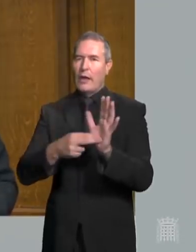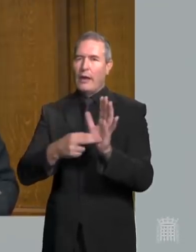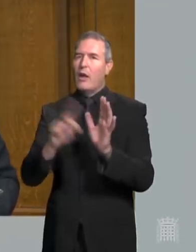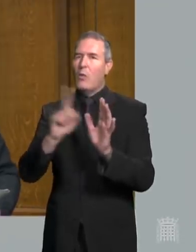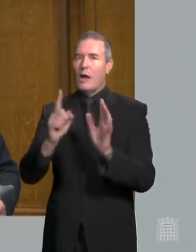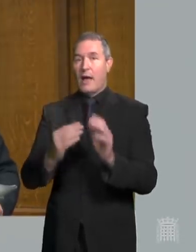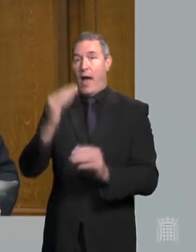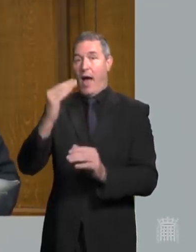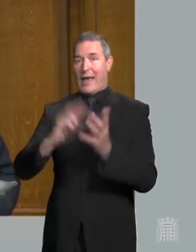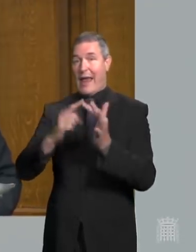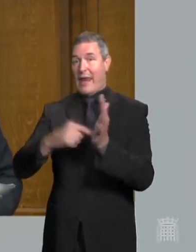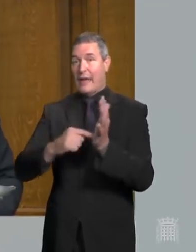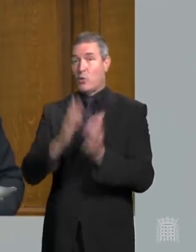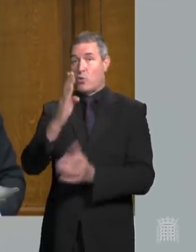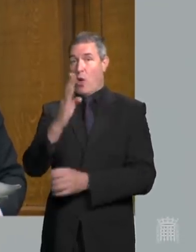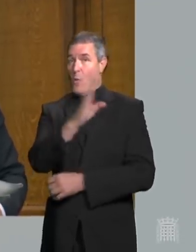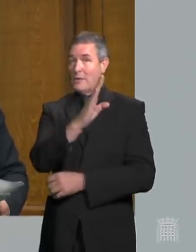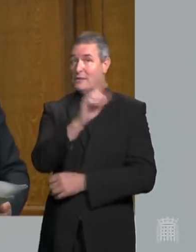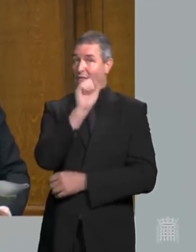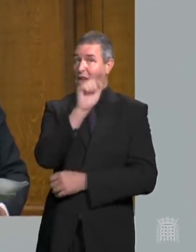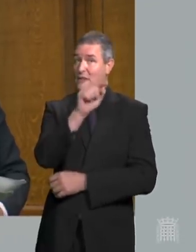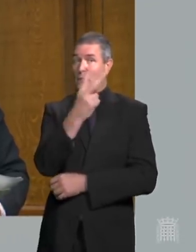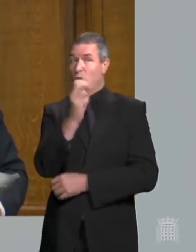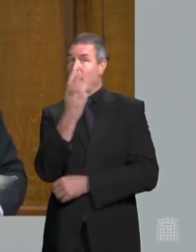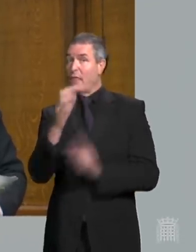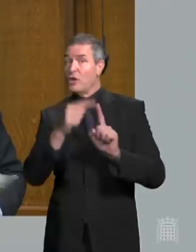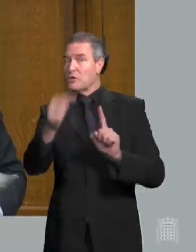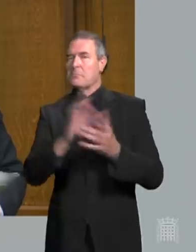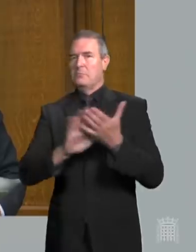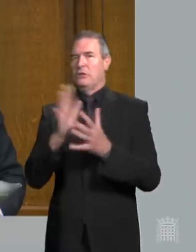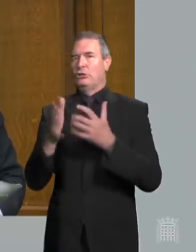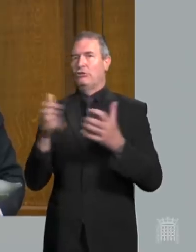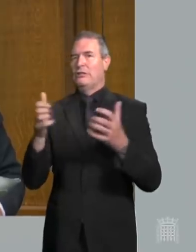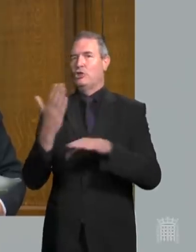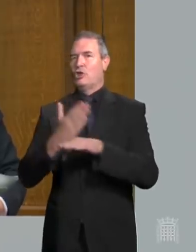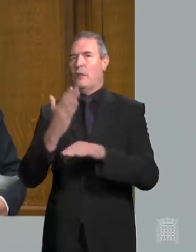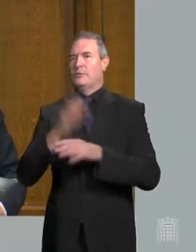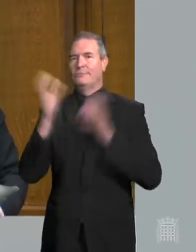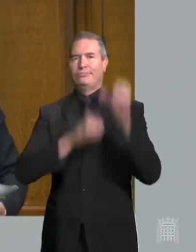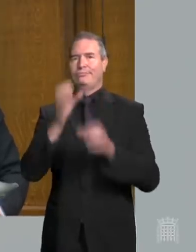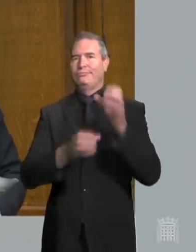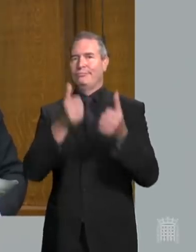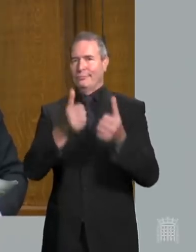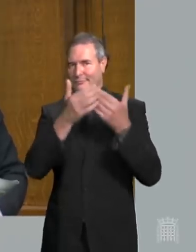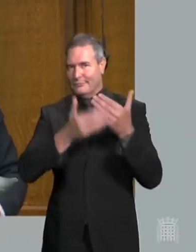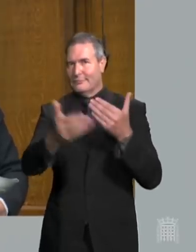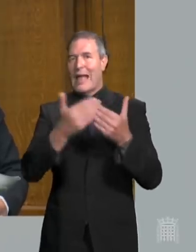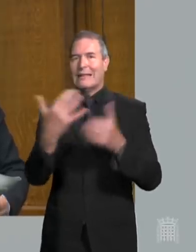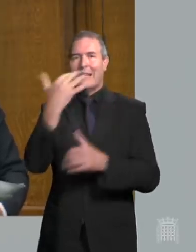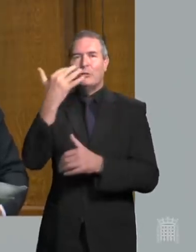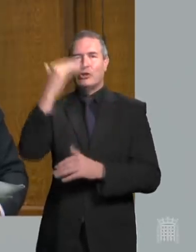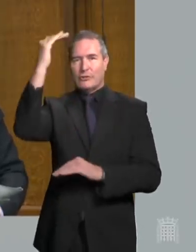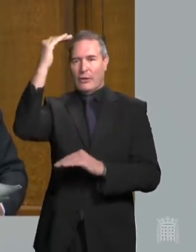Net North West, which by 2030 will secure thousands of green jobs in the North West, as well as by cutting emissions